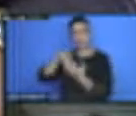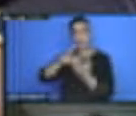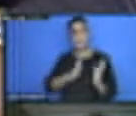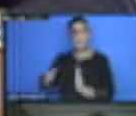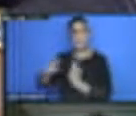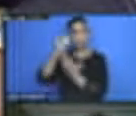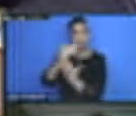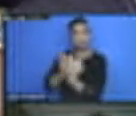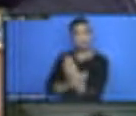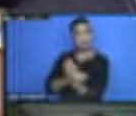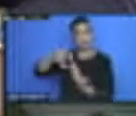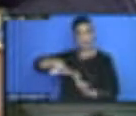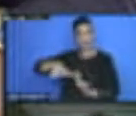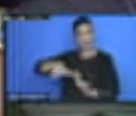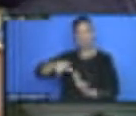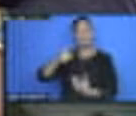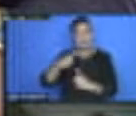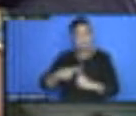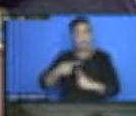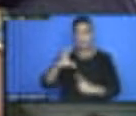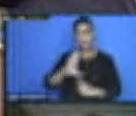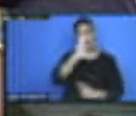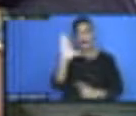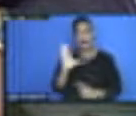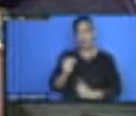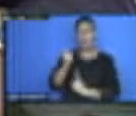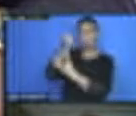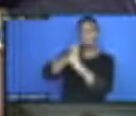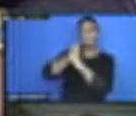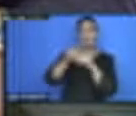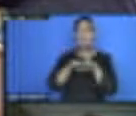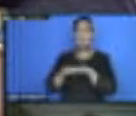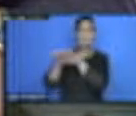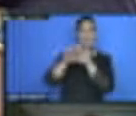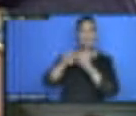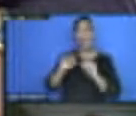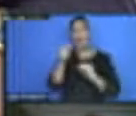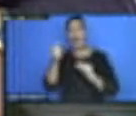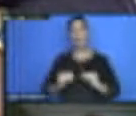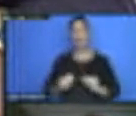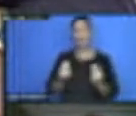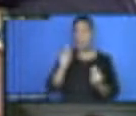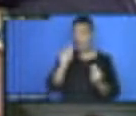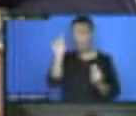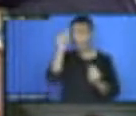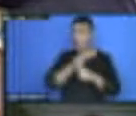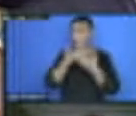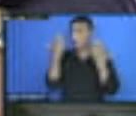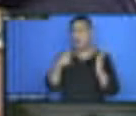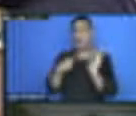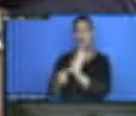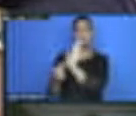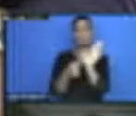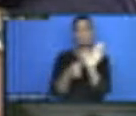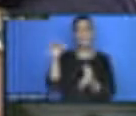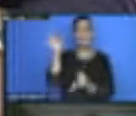championing it on the African continent with our peers. So those are one of the reviews that we do, and really in terms of